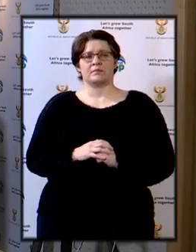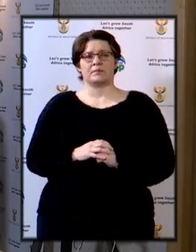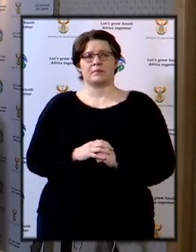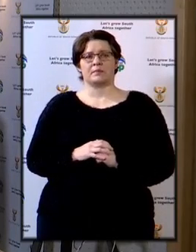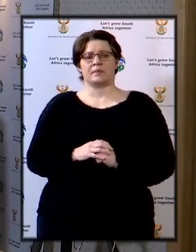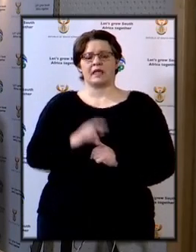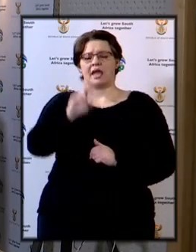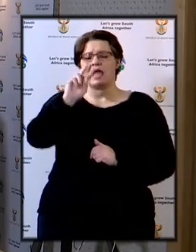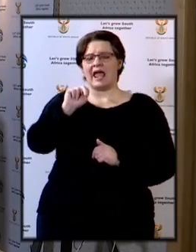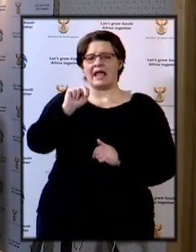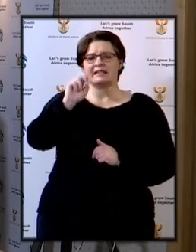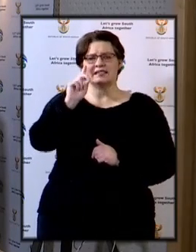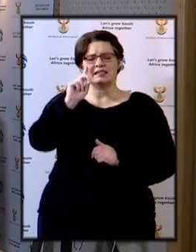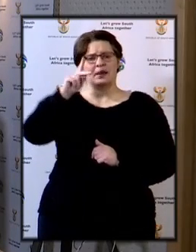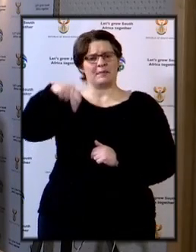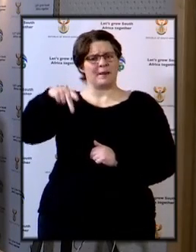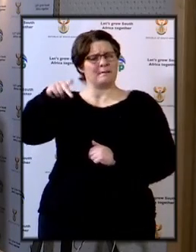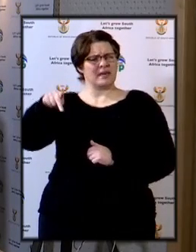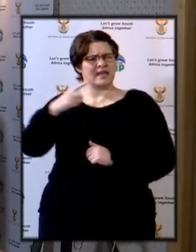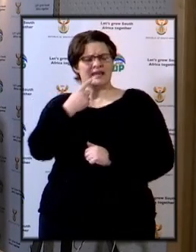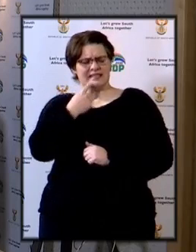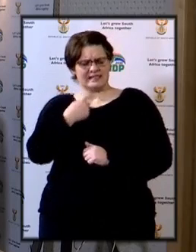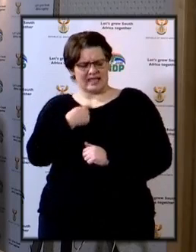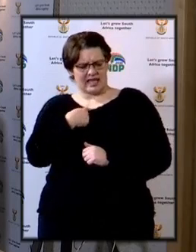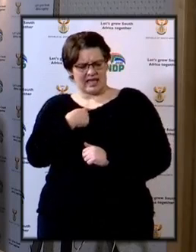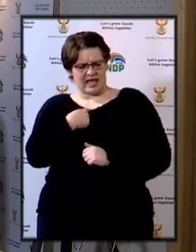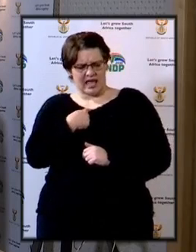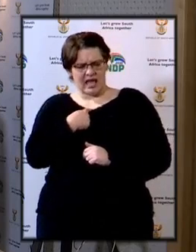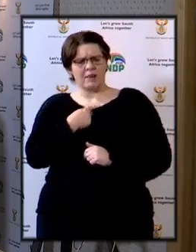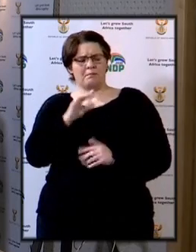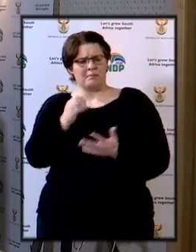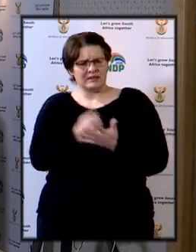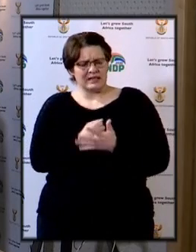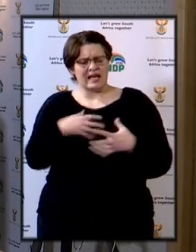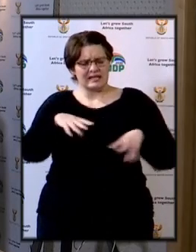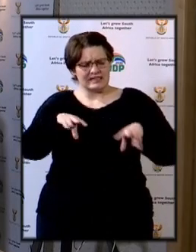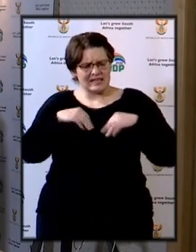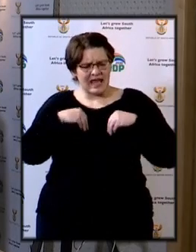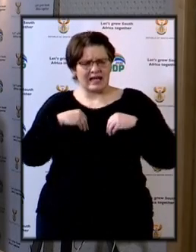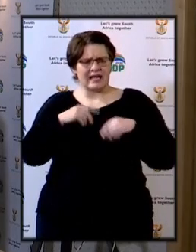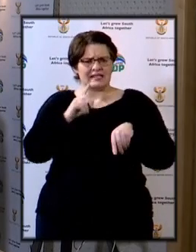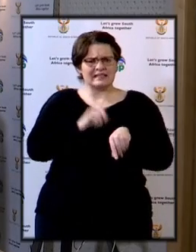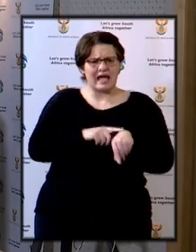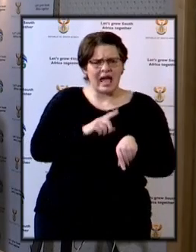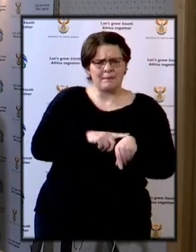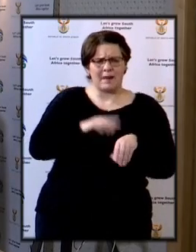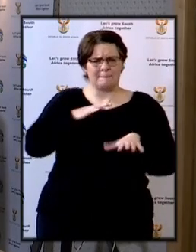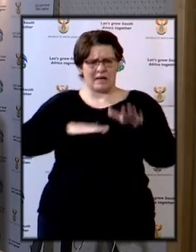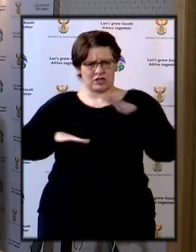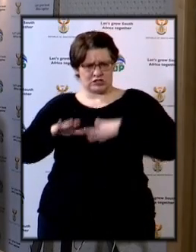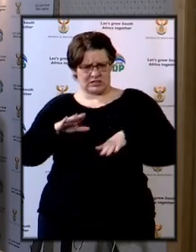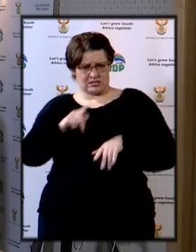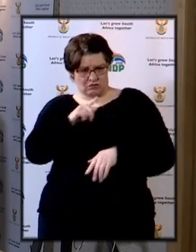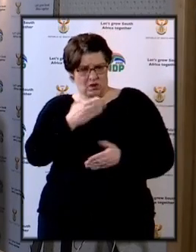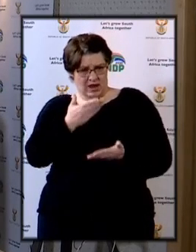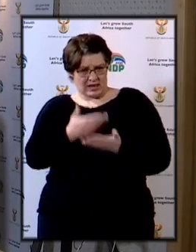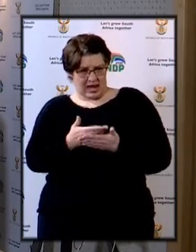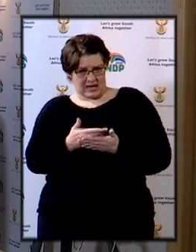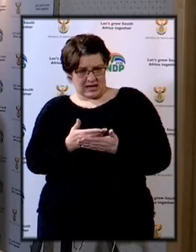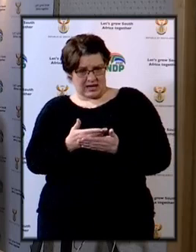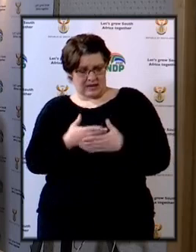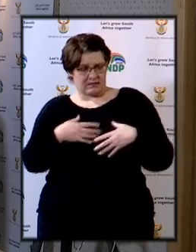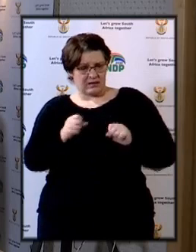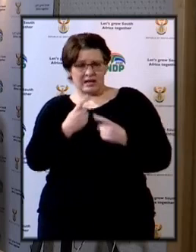is, the NDPP has mentioned that it takes time and patience. Can she take the country into confidence and